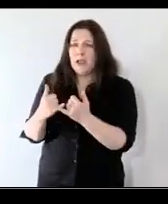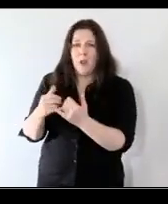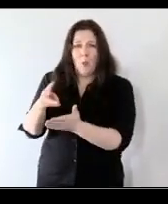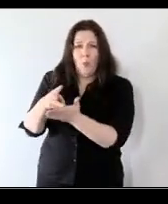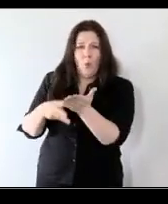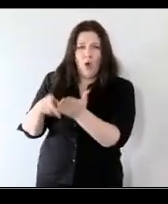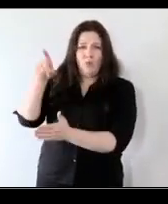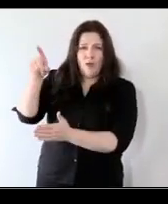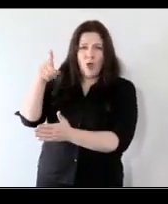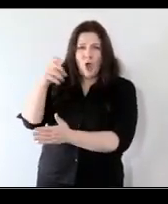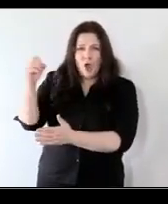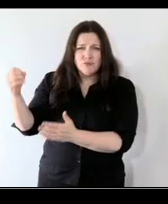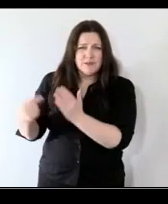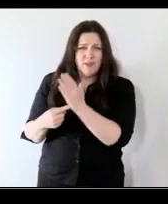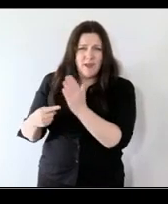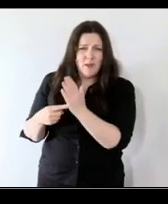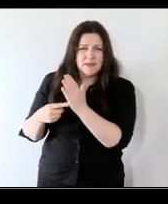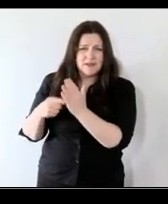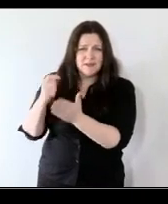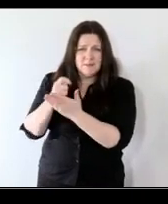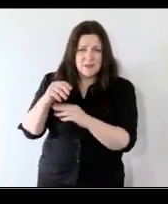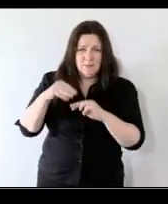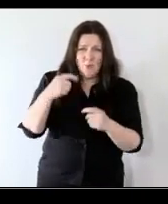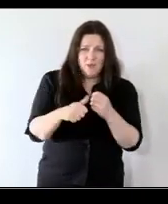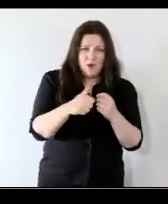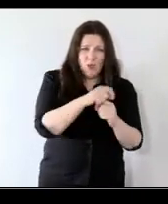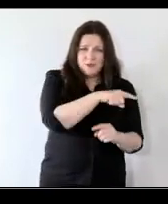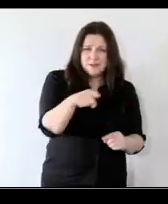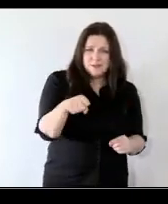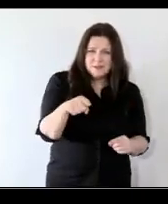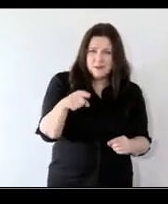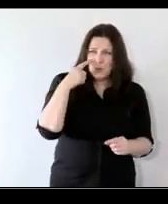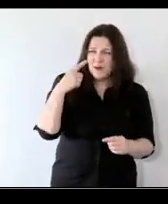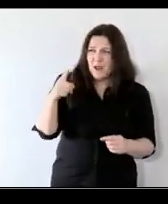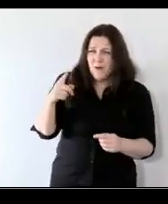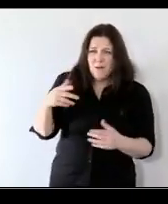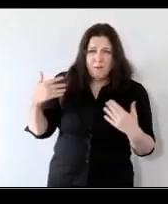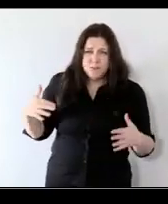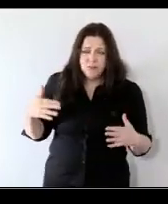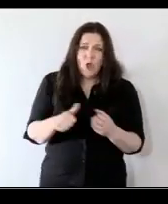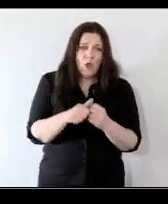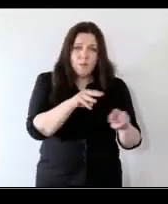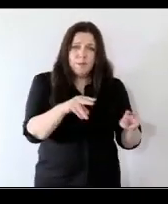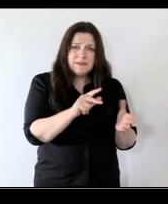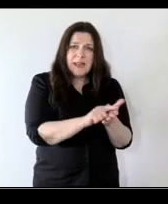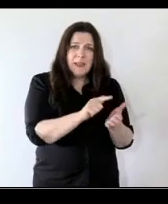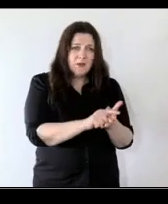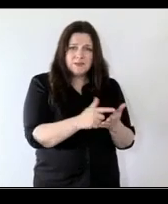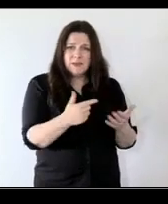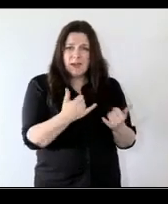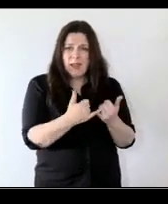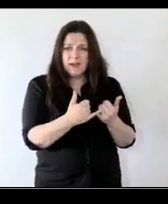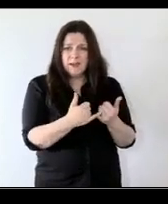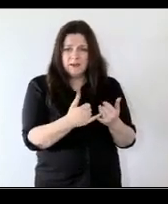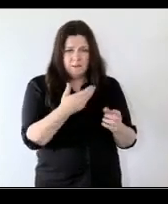worth hundreds of thousands time more than others and so other people's labor is is